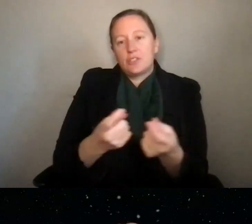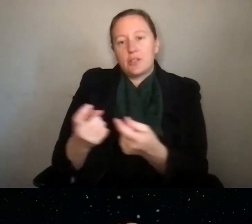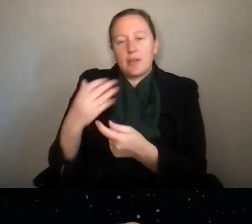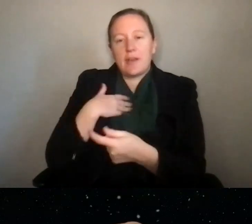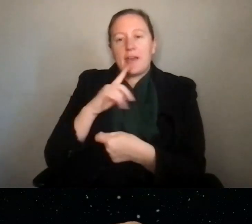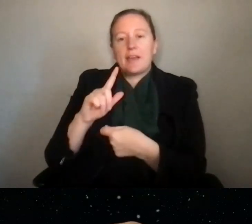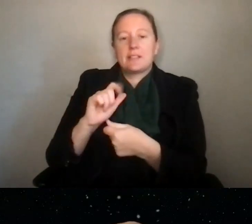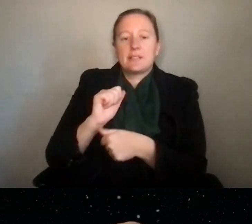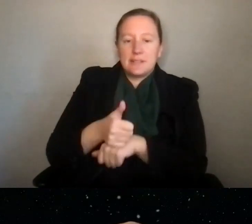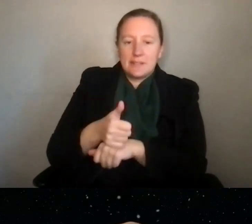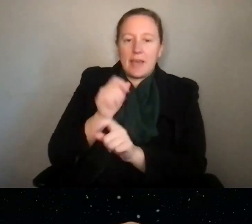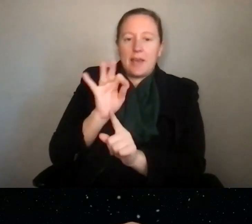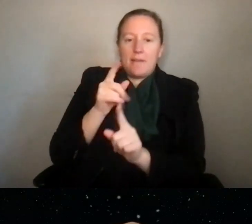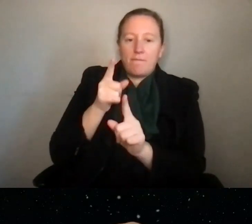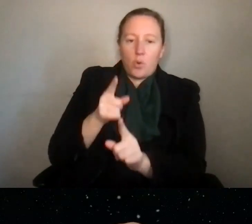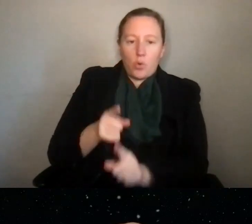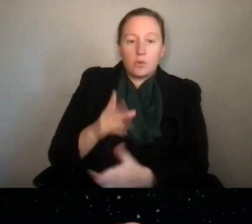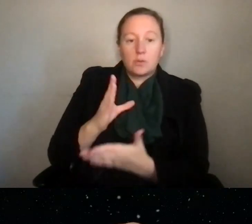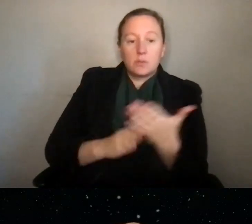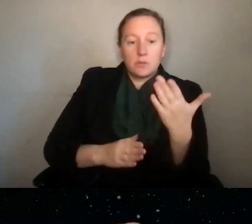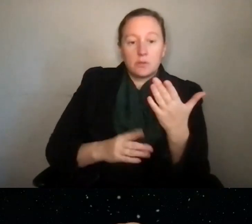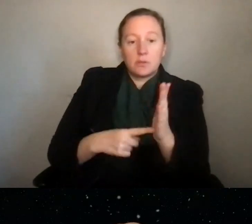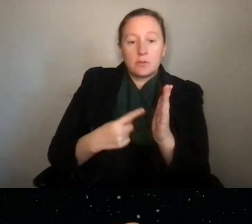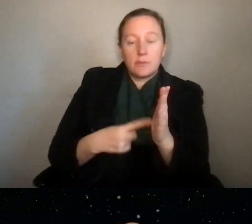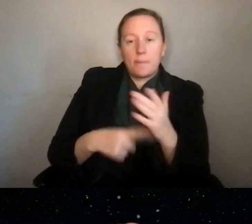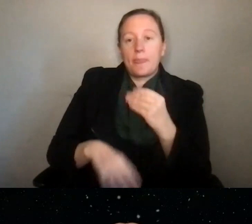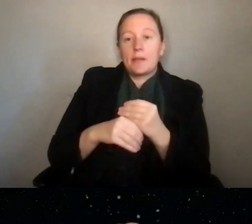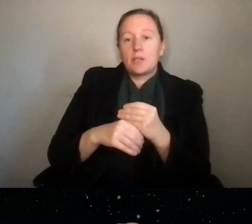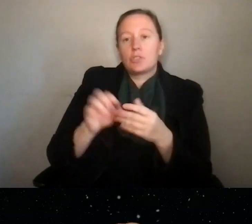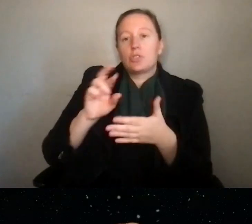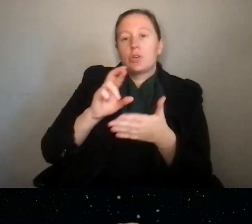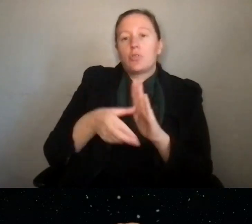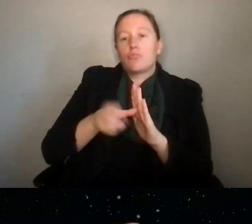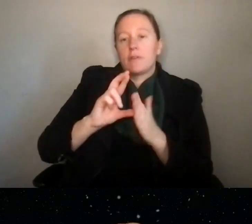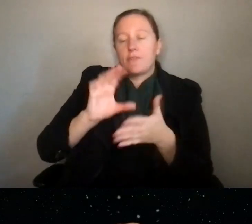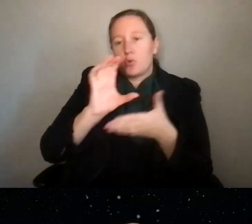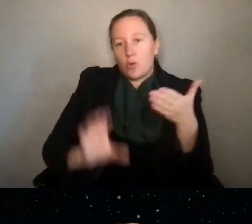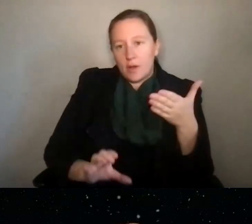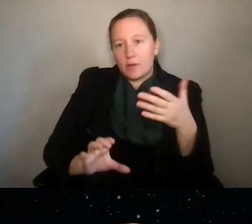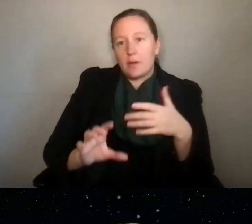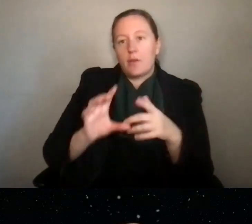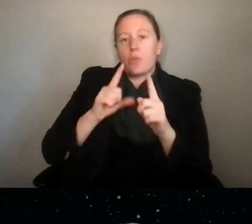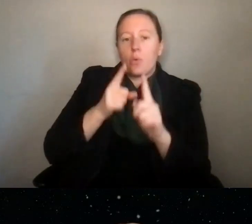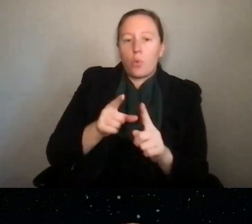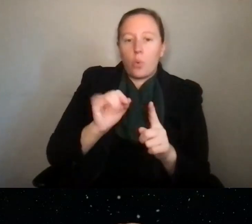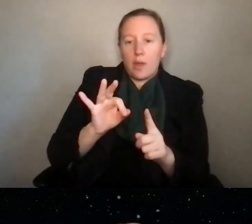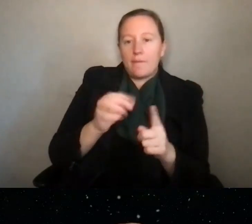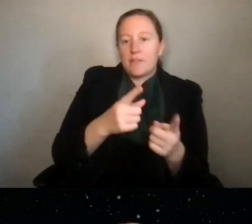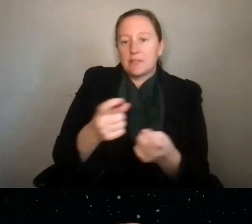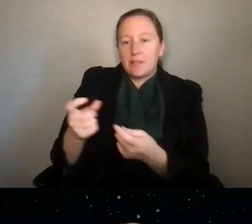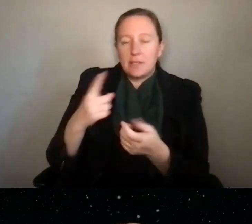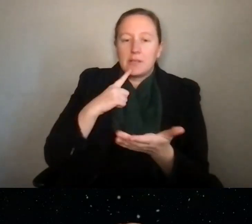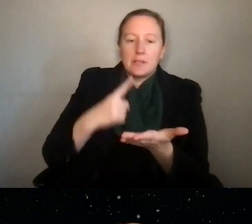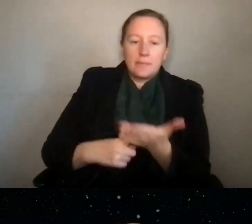a set of goals and in some cases, additional review criteria. So if the goals of the solicitation talk about